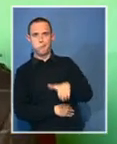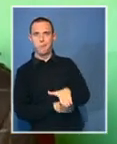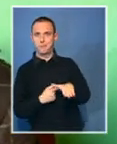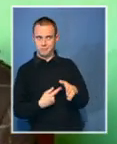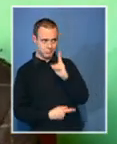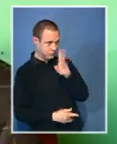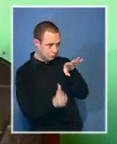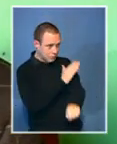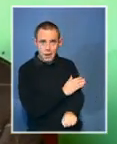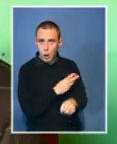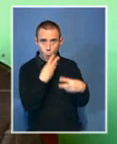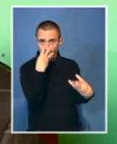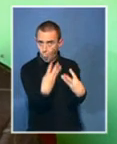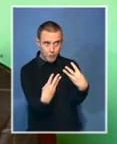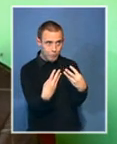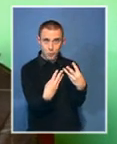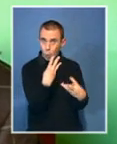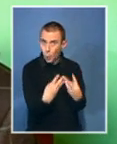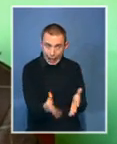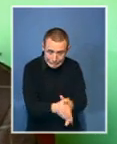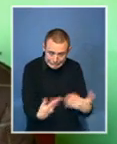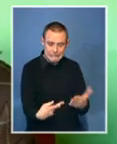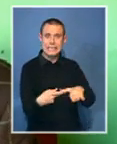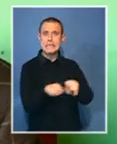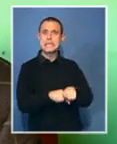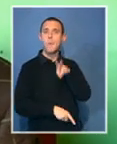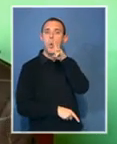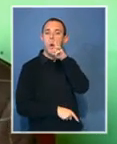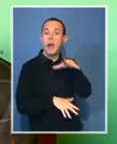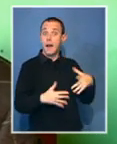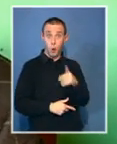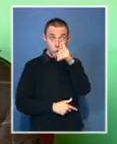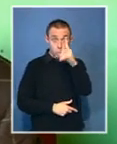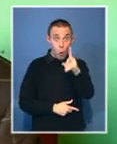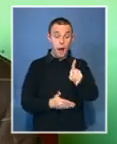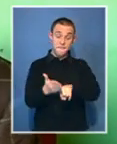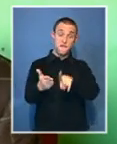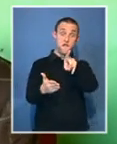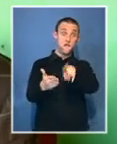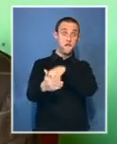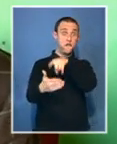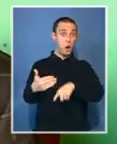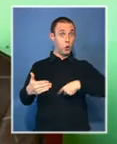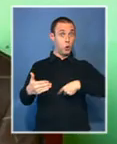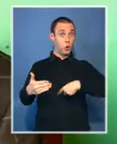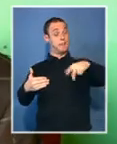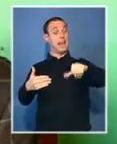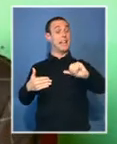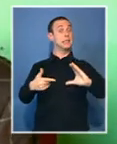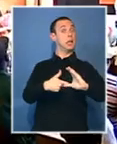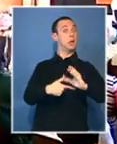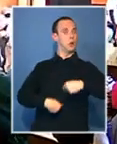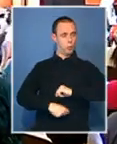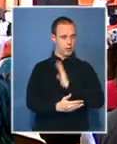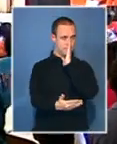that we don't have water here. So if you vote for the PAC, we'll make sure that we will deliver those things that I've